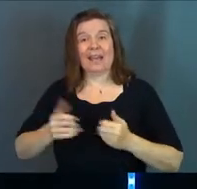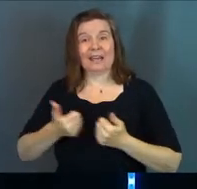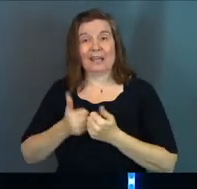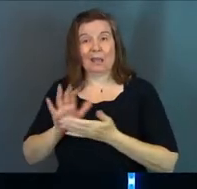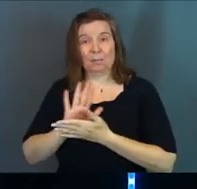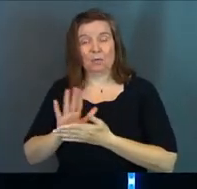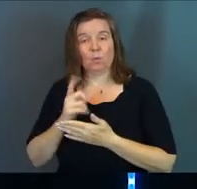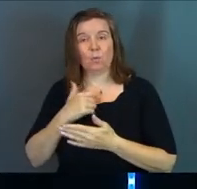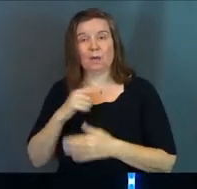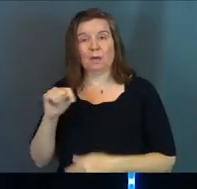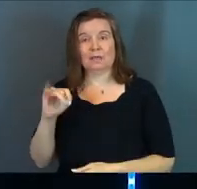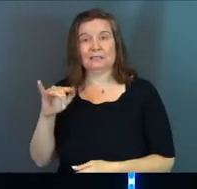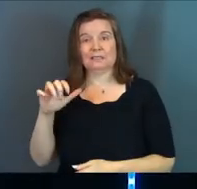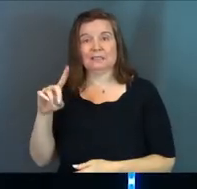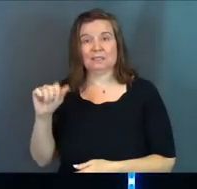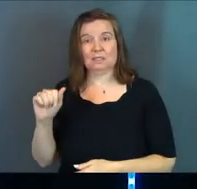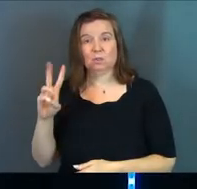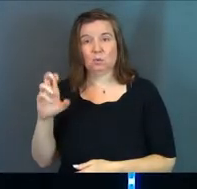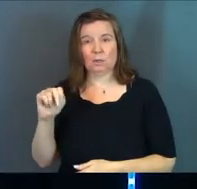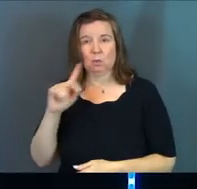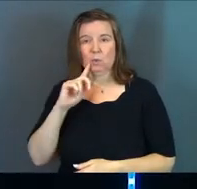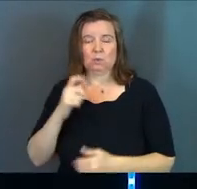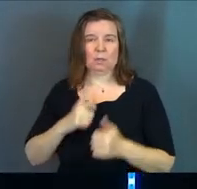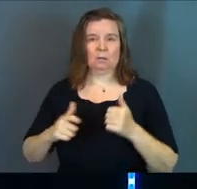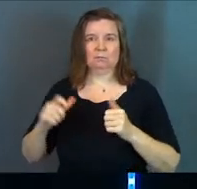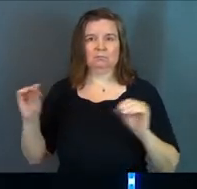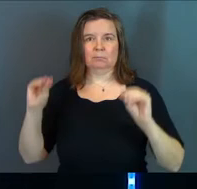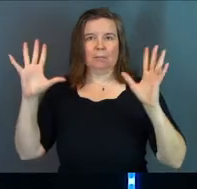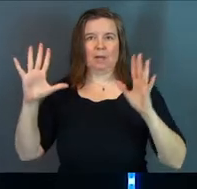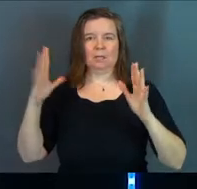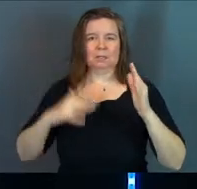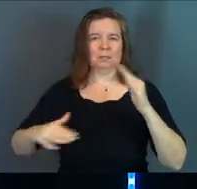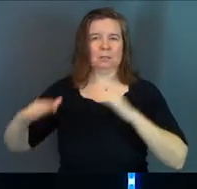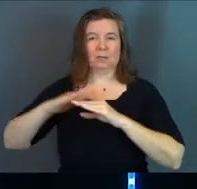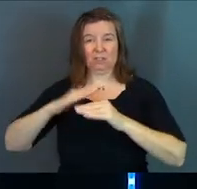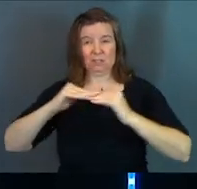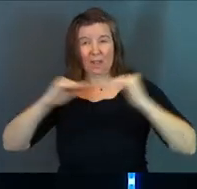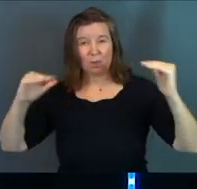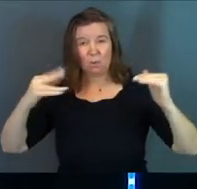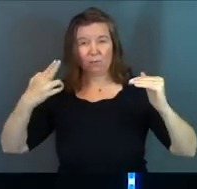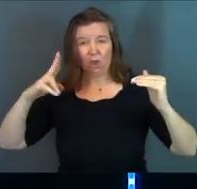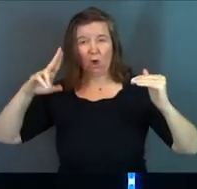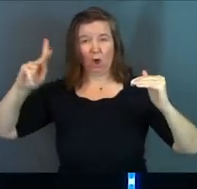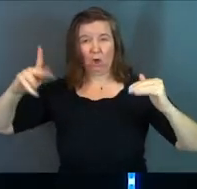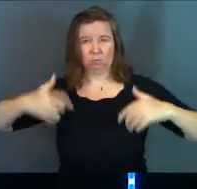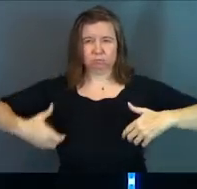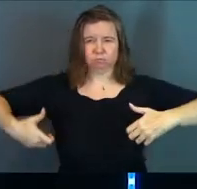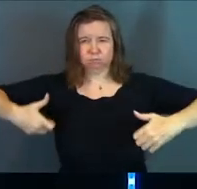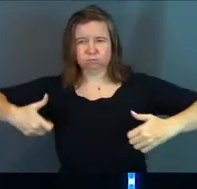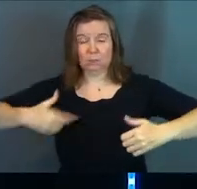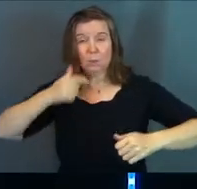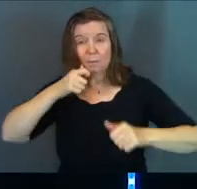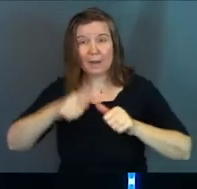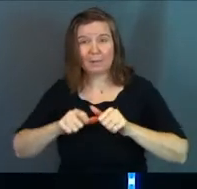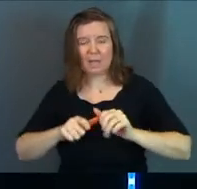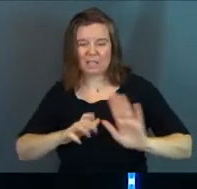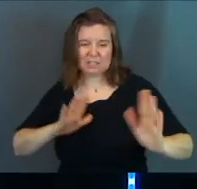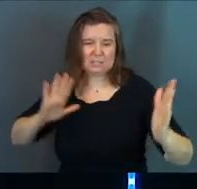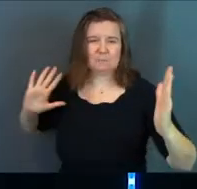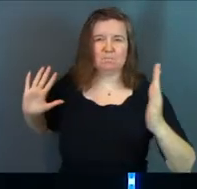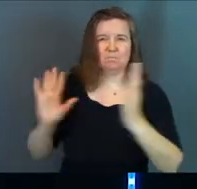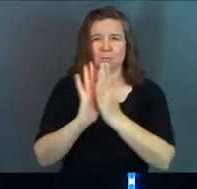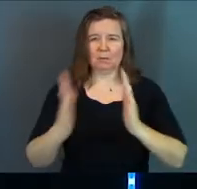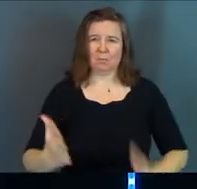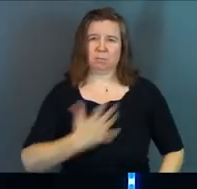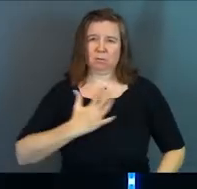you've got Tilda Swinton, who's like the Sorcerer Supreme, and she's on the roof with the Hulk. You remember that scene? She's on the roof with the Hulk and she like smacks